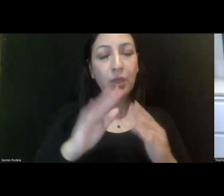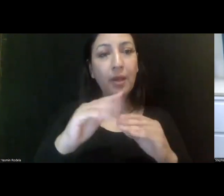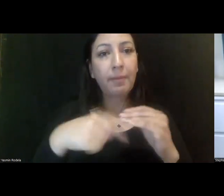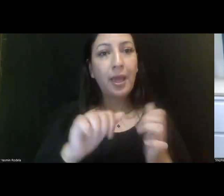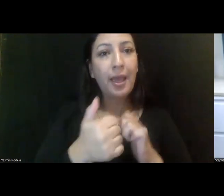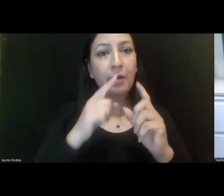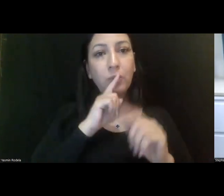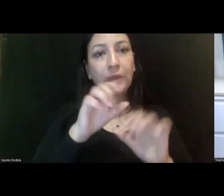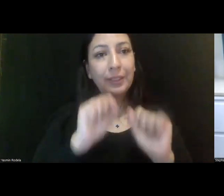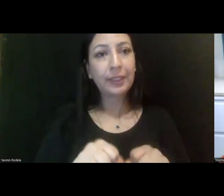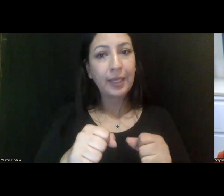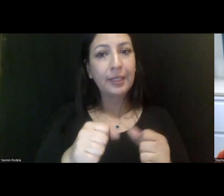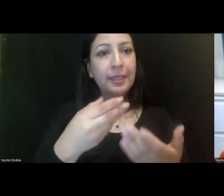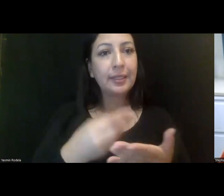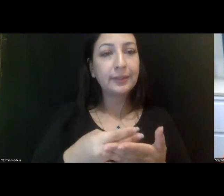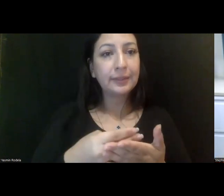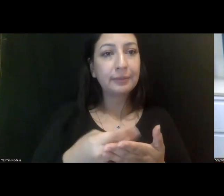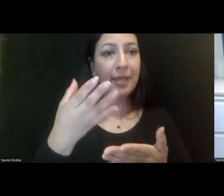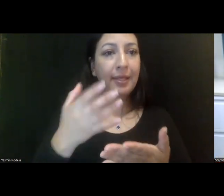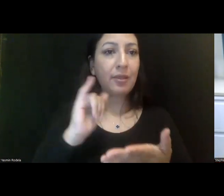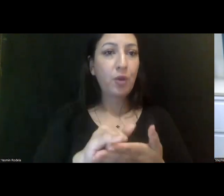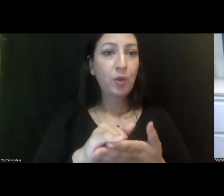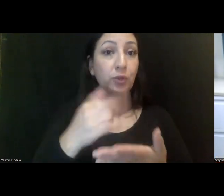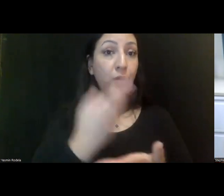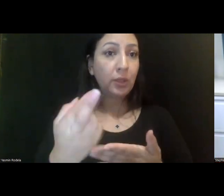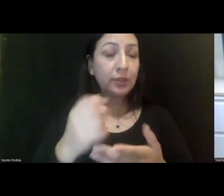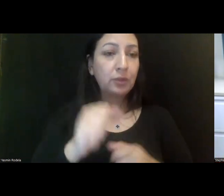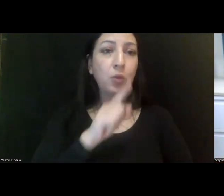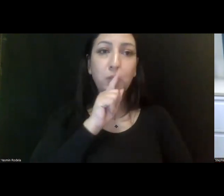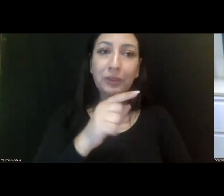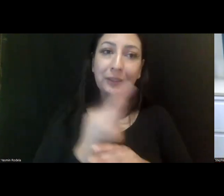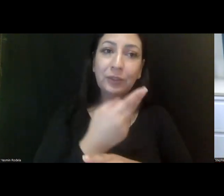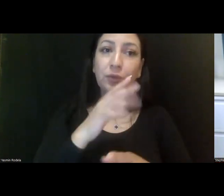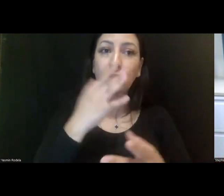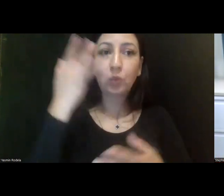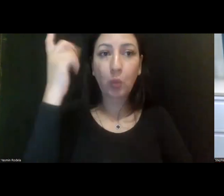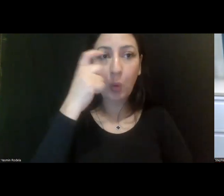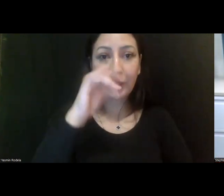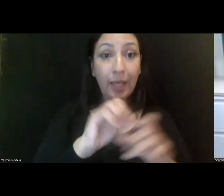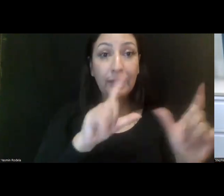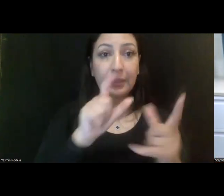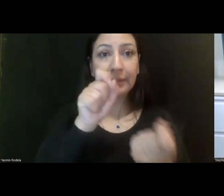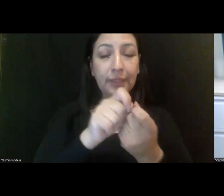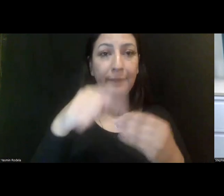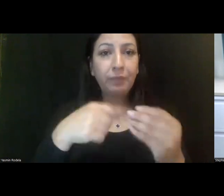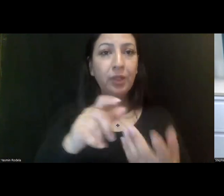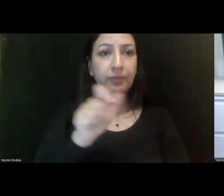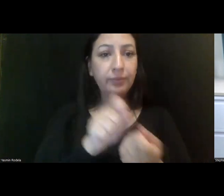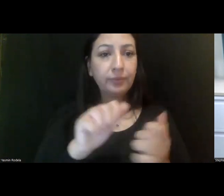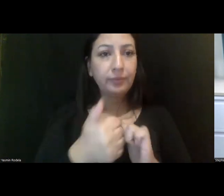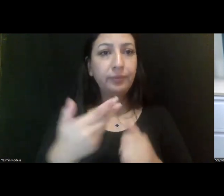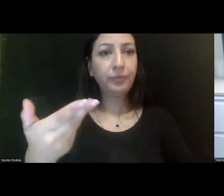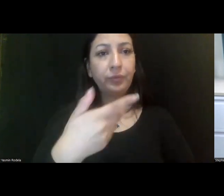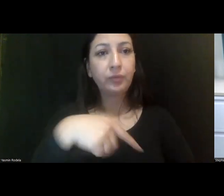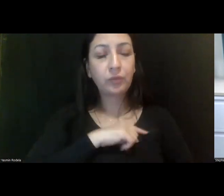spend these resources and to spend them wisely. And so there's lots of details in the slides about some of the specifics of how we're